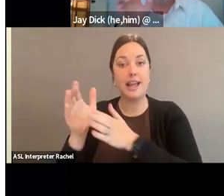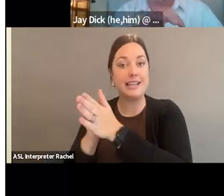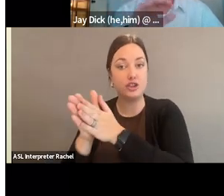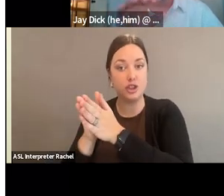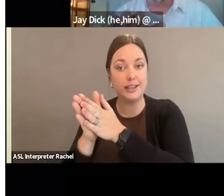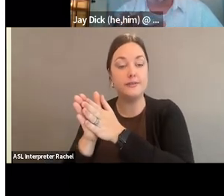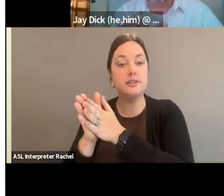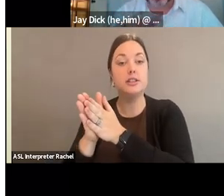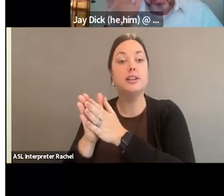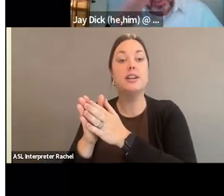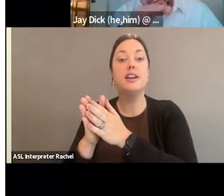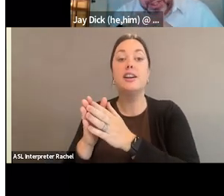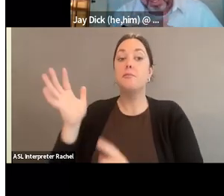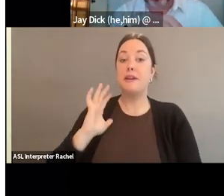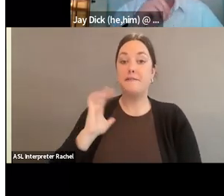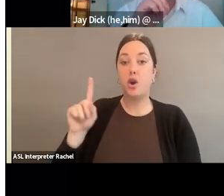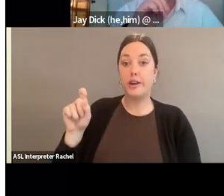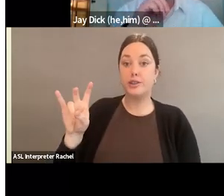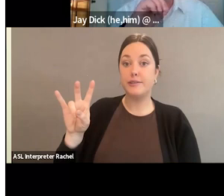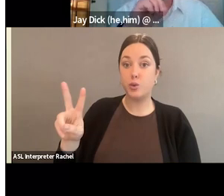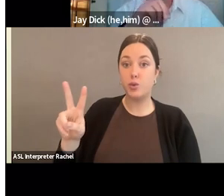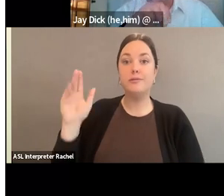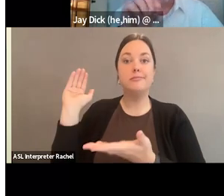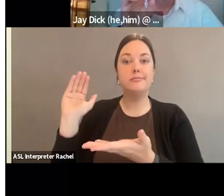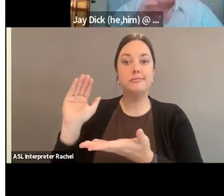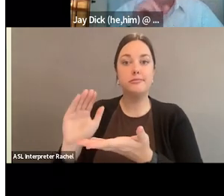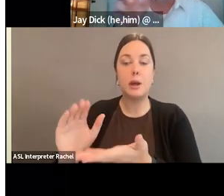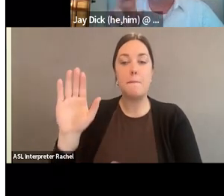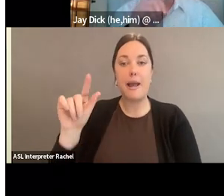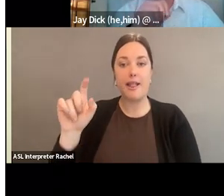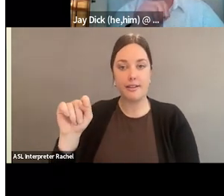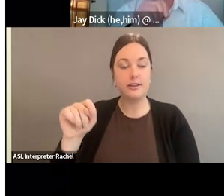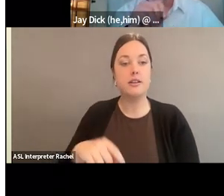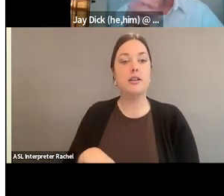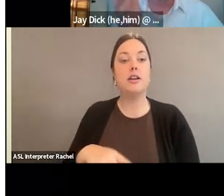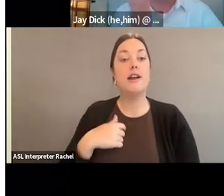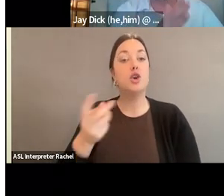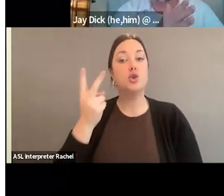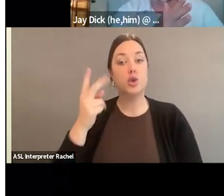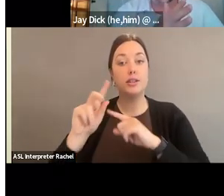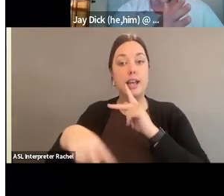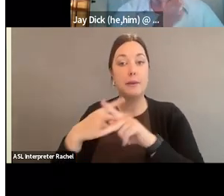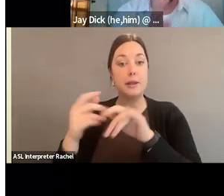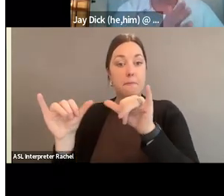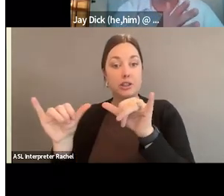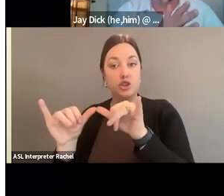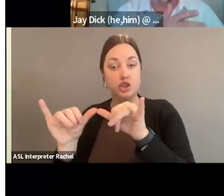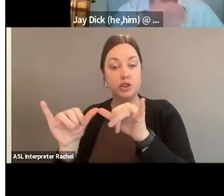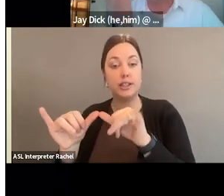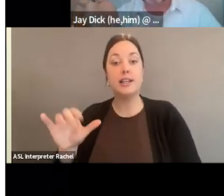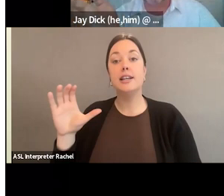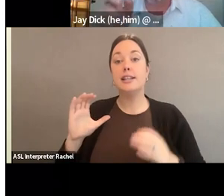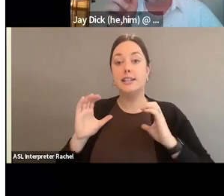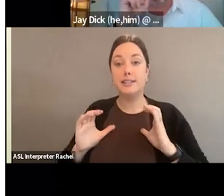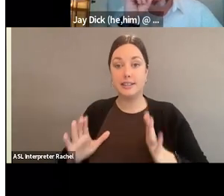ballot. That's down from 172. So, we're seeing it continued going down. There's two types of ballot measures, citizens-led, legislative